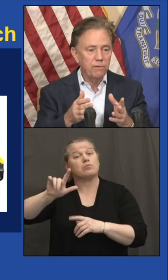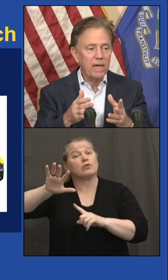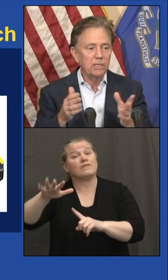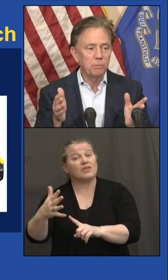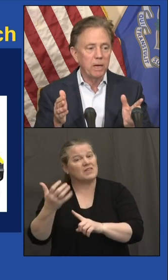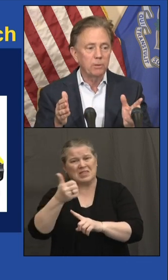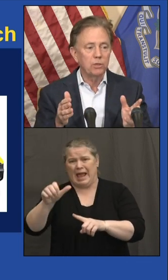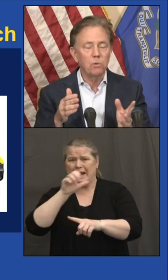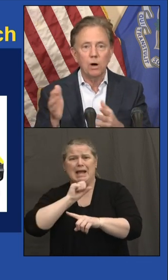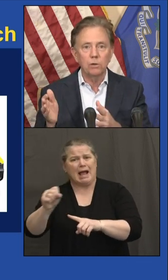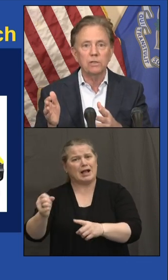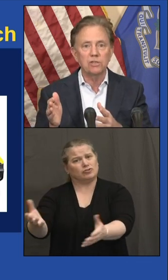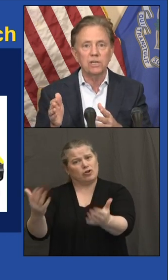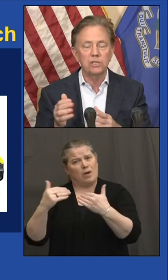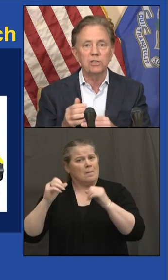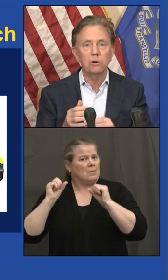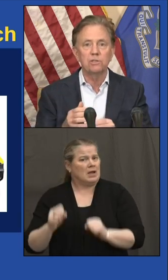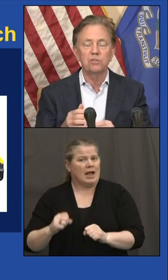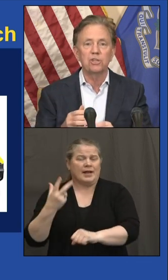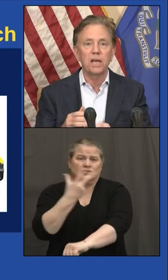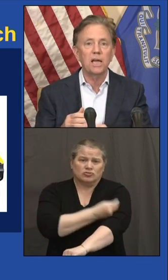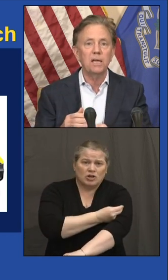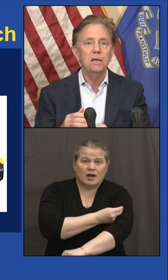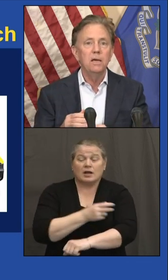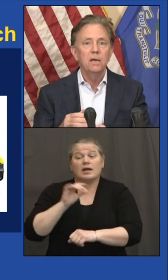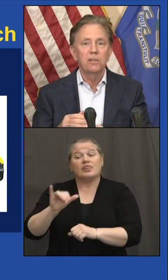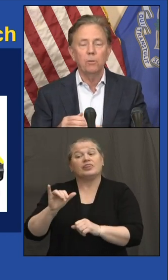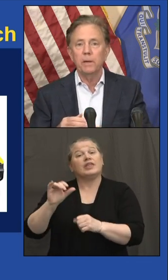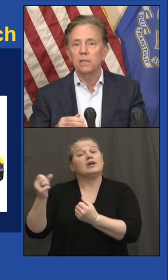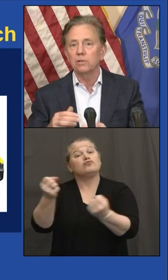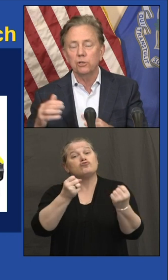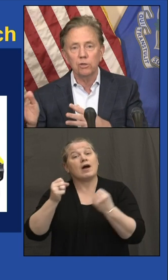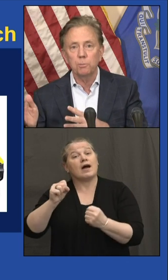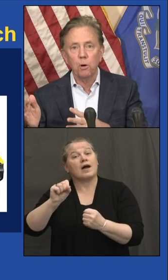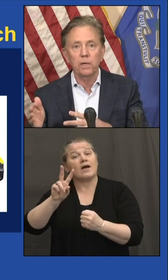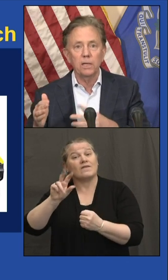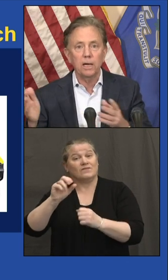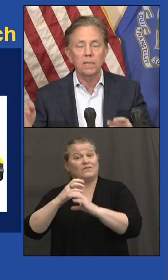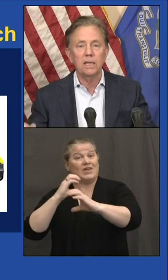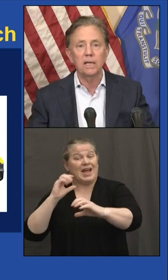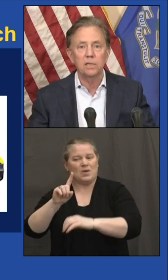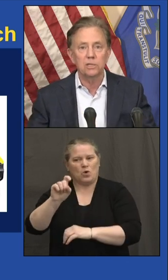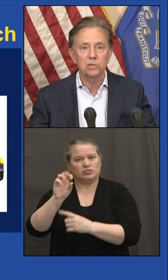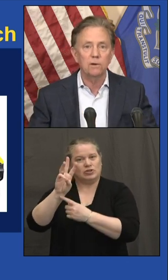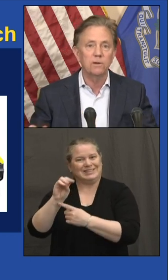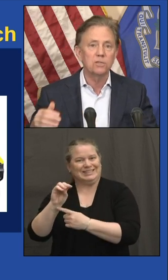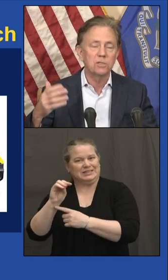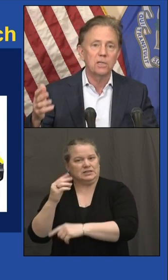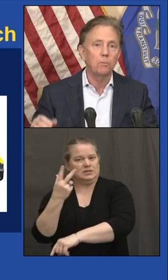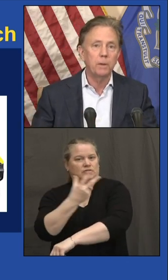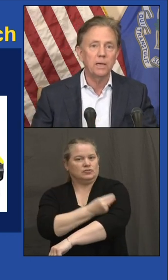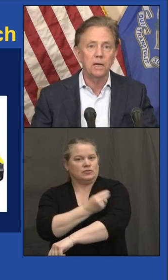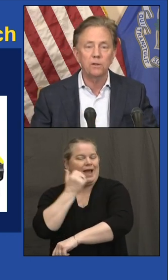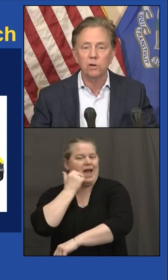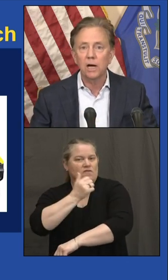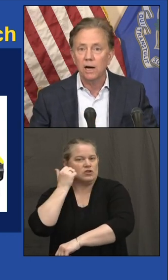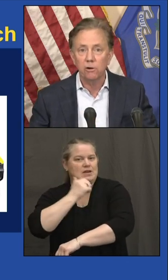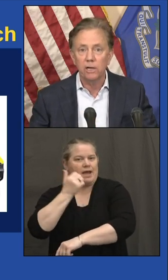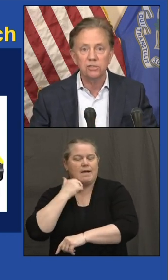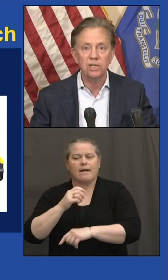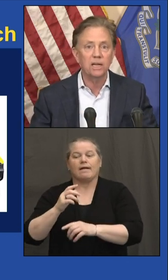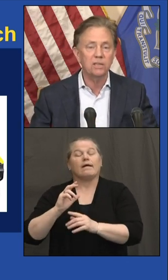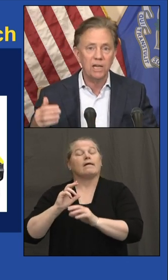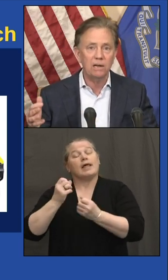These vans will be able to do 160 doses a day. They'll be in the church parking lot at the end of the service. They'll be in other